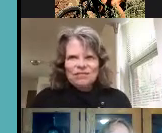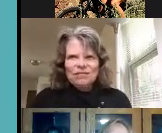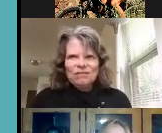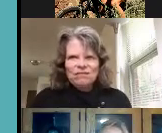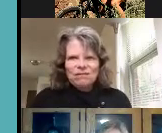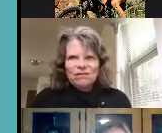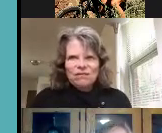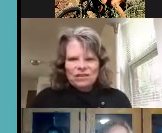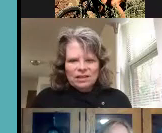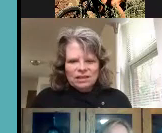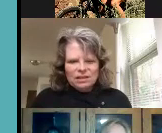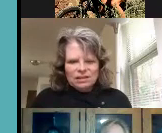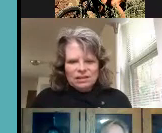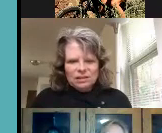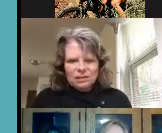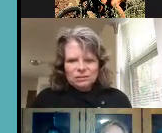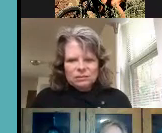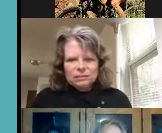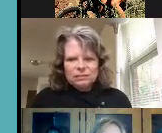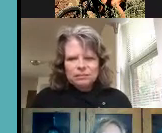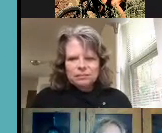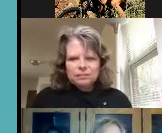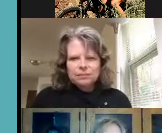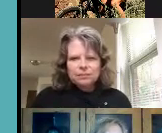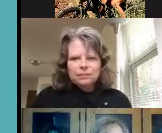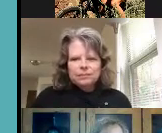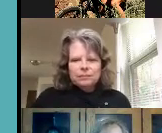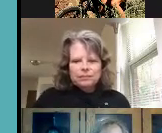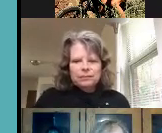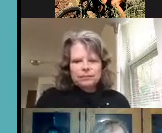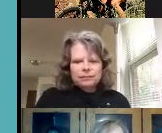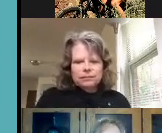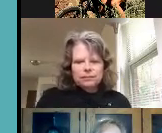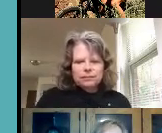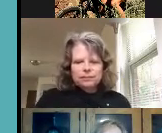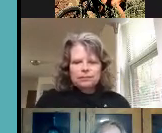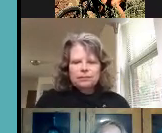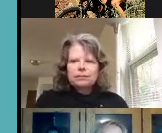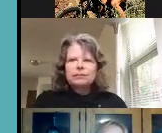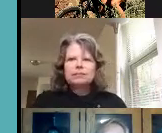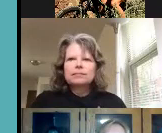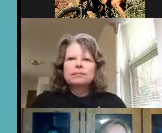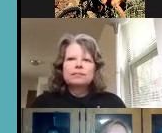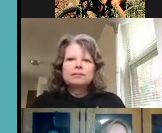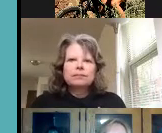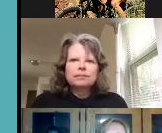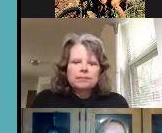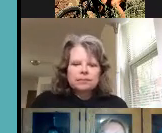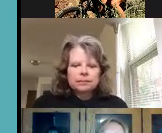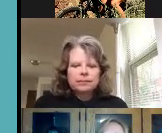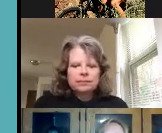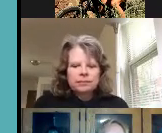all right um our first consumer is steve he is a deaf individual